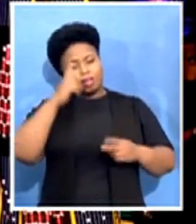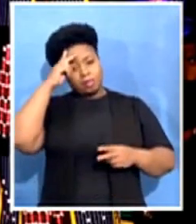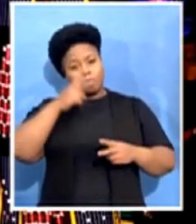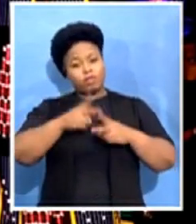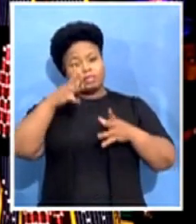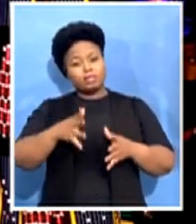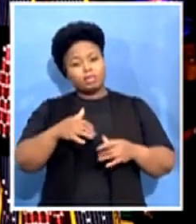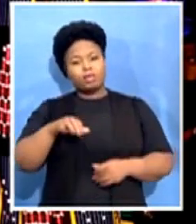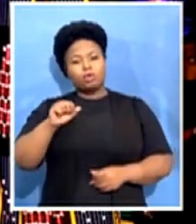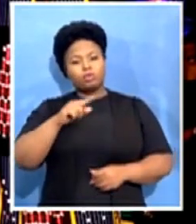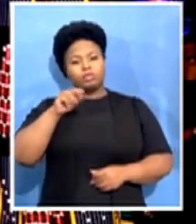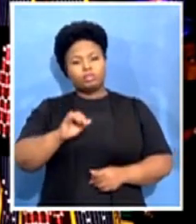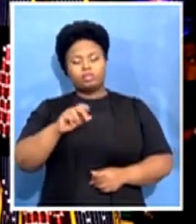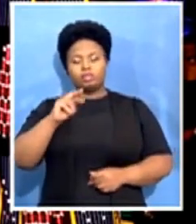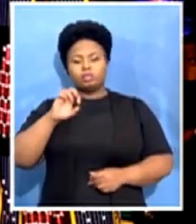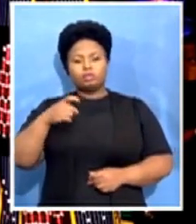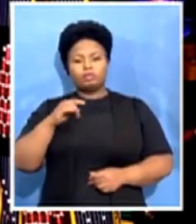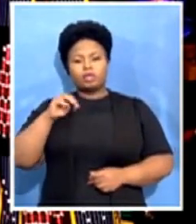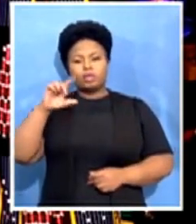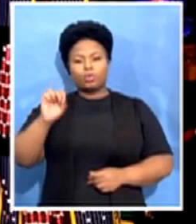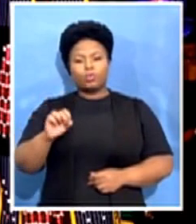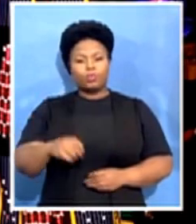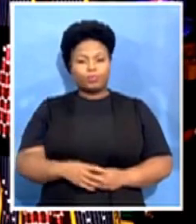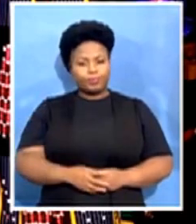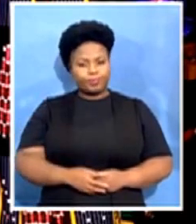the nation at large.